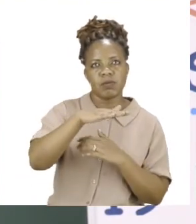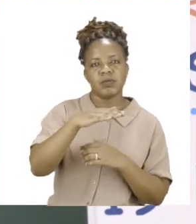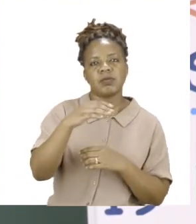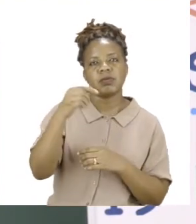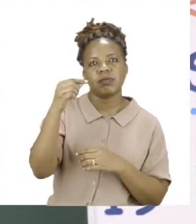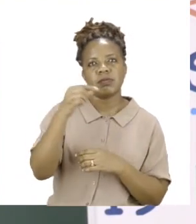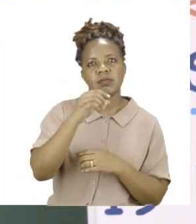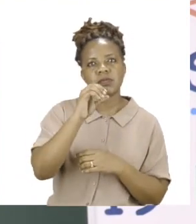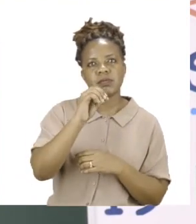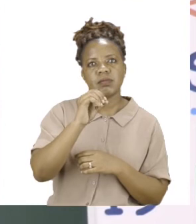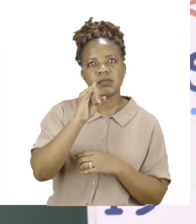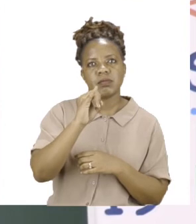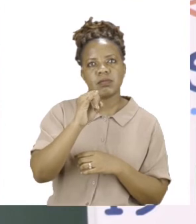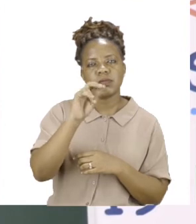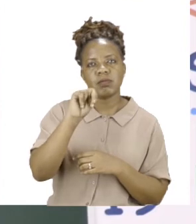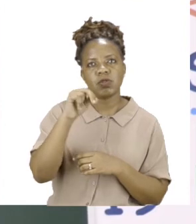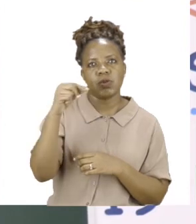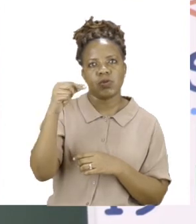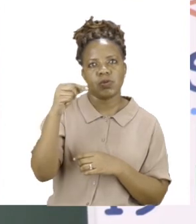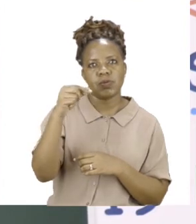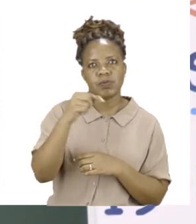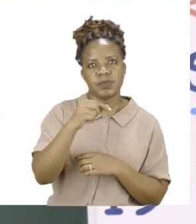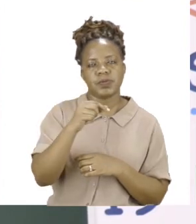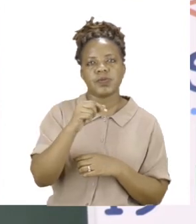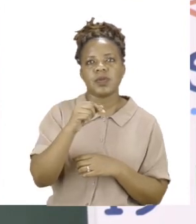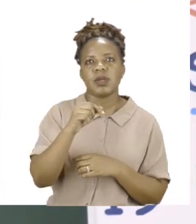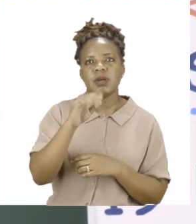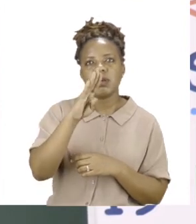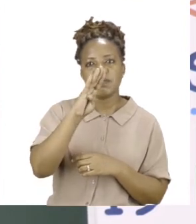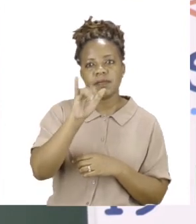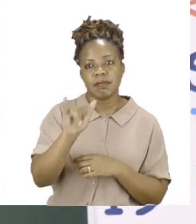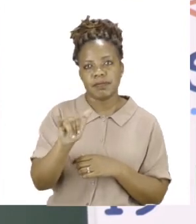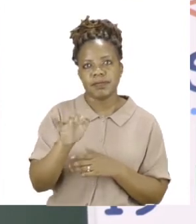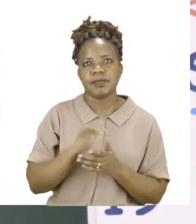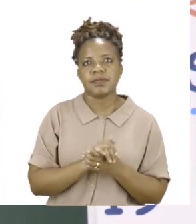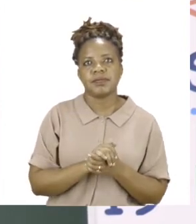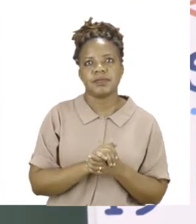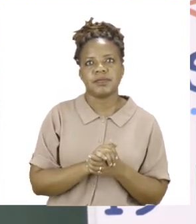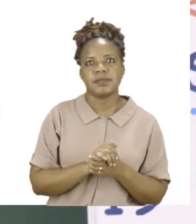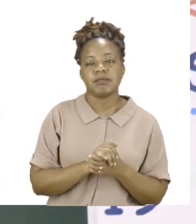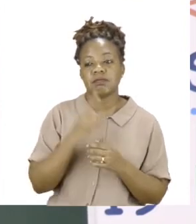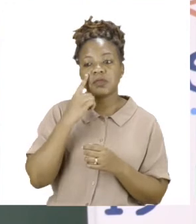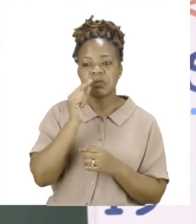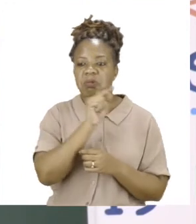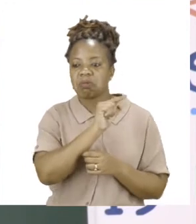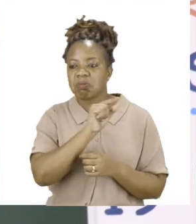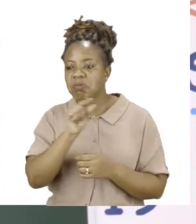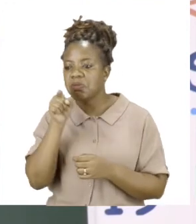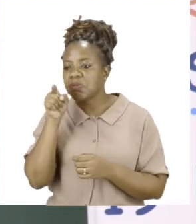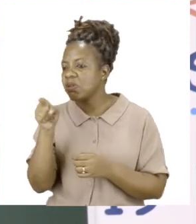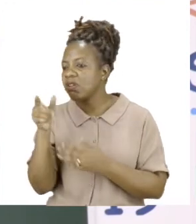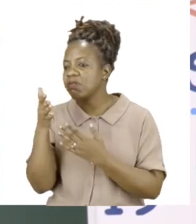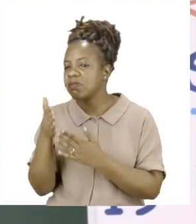Now, as you can see, I no longer